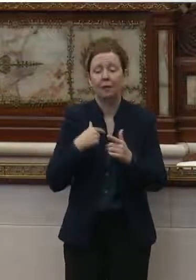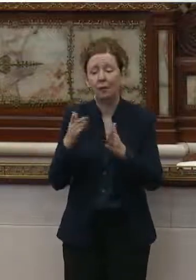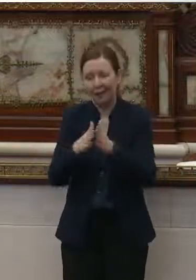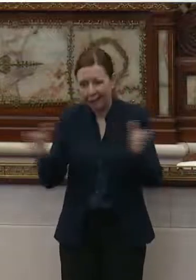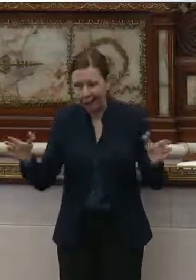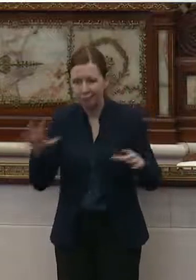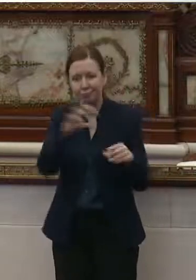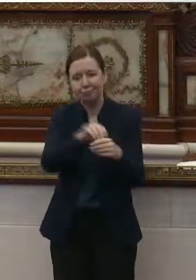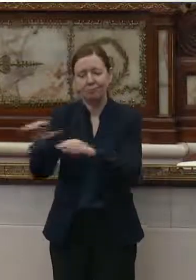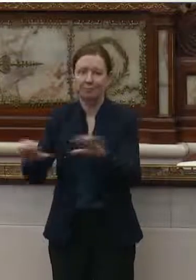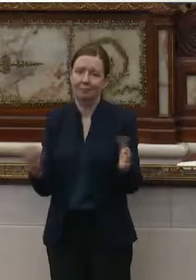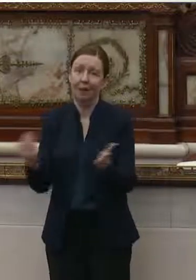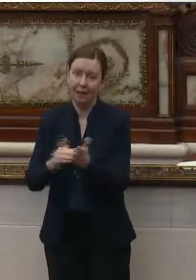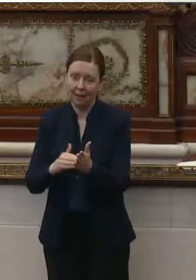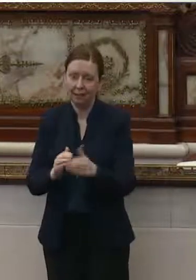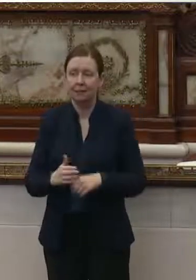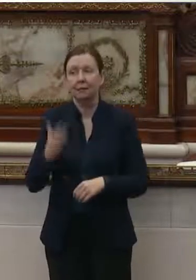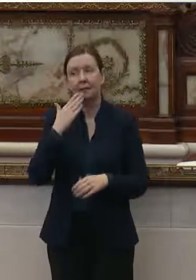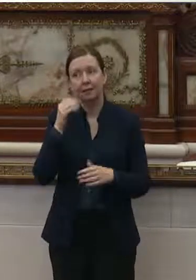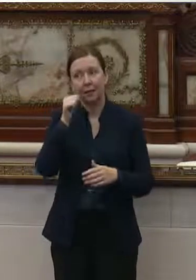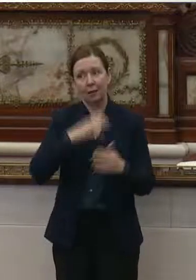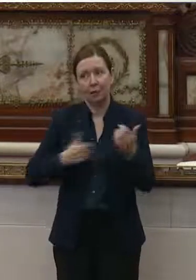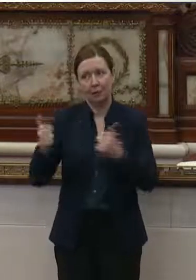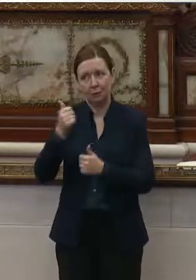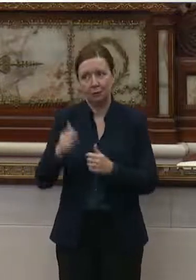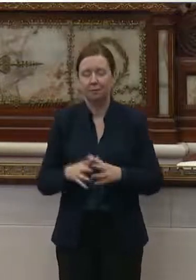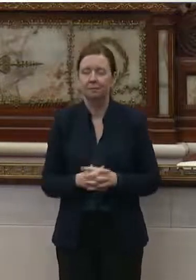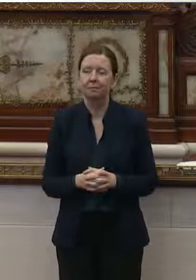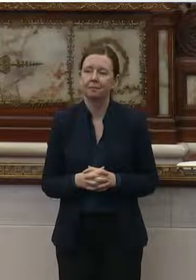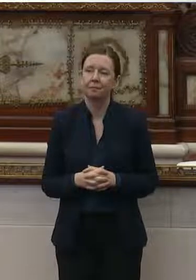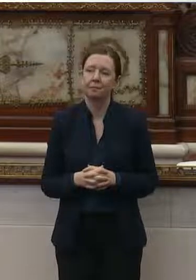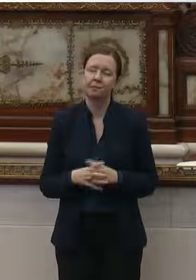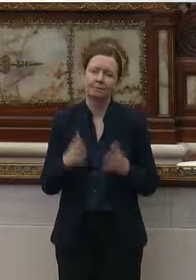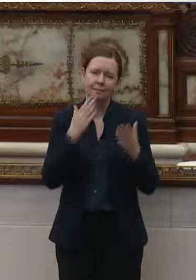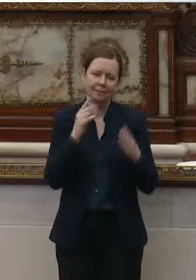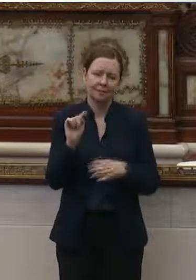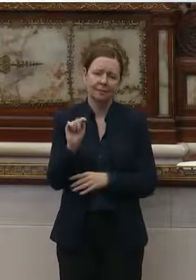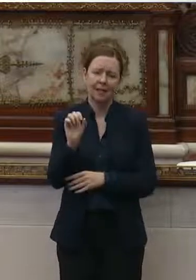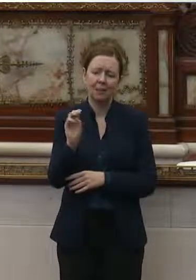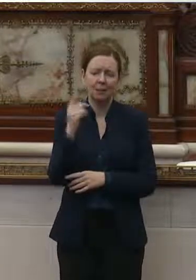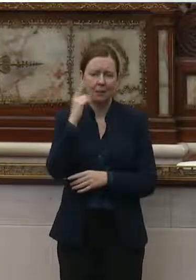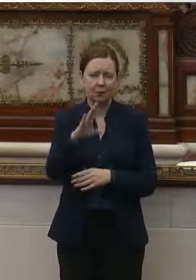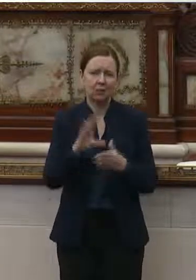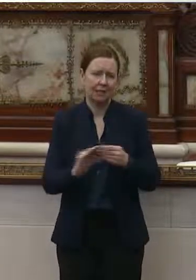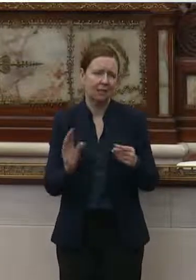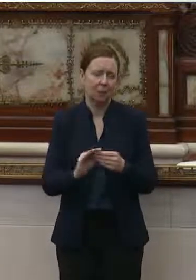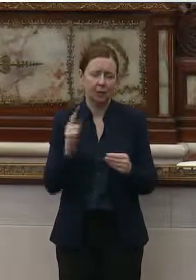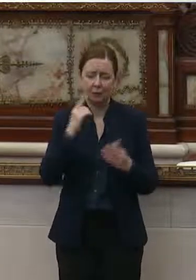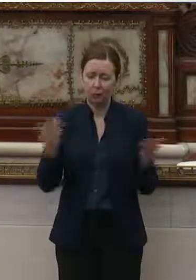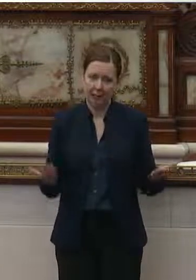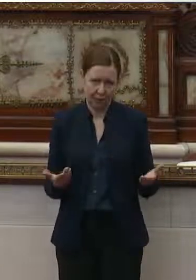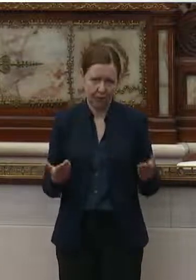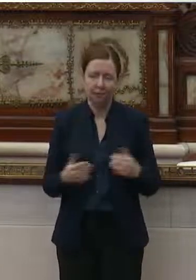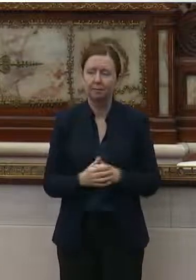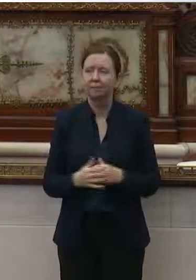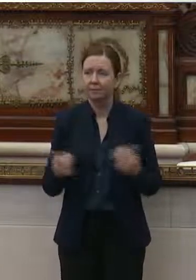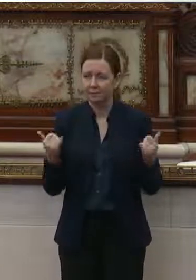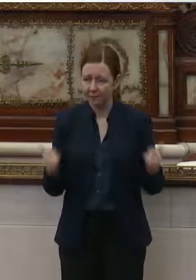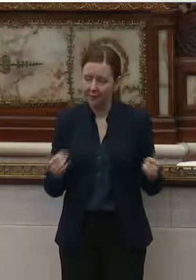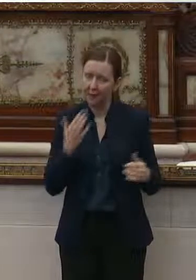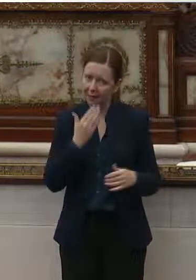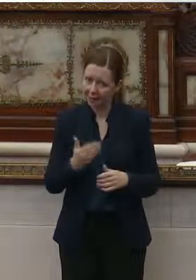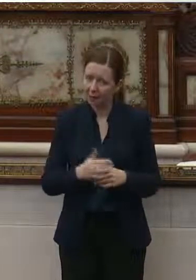Thank you, Madam Chair. Thank you, Tom, for your testimony and for being here today.